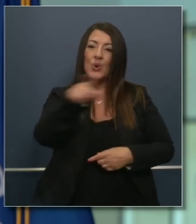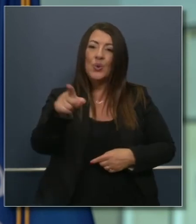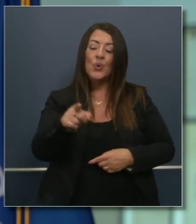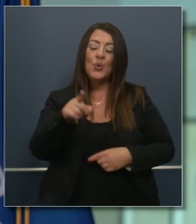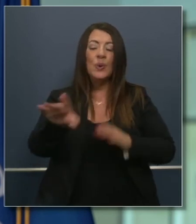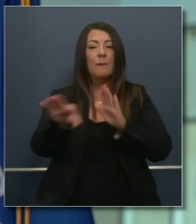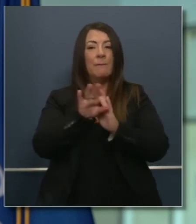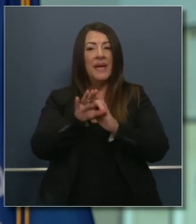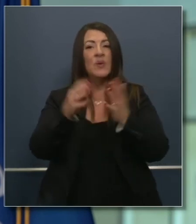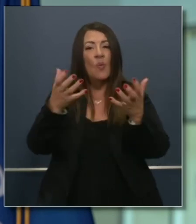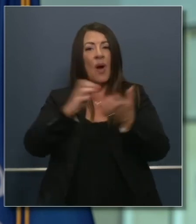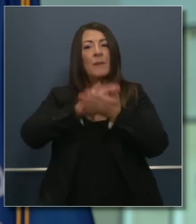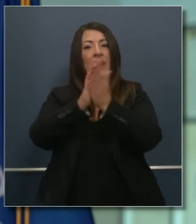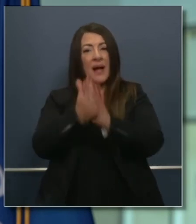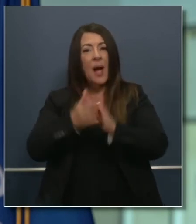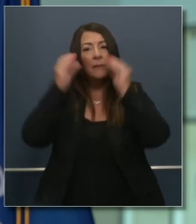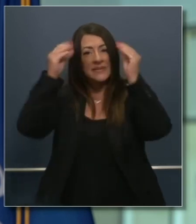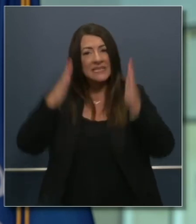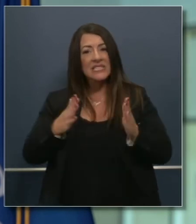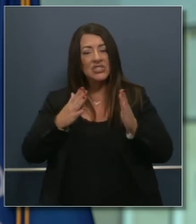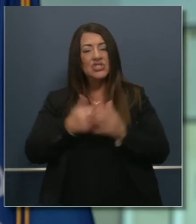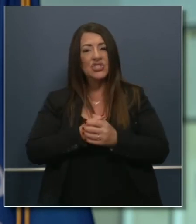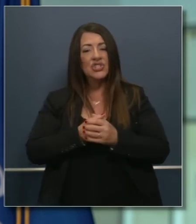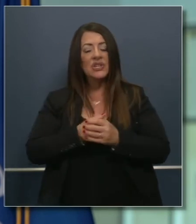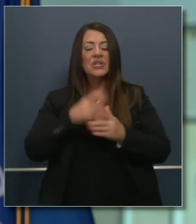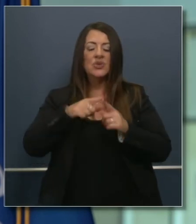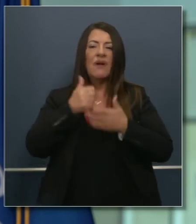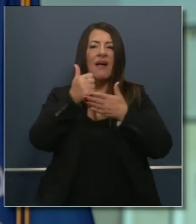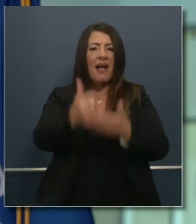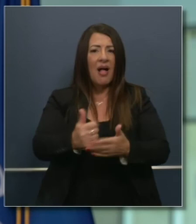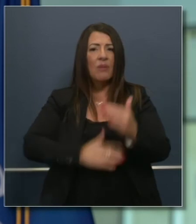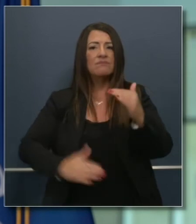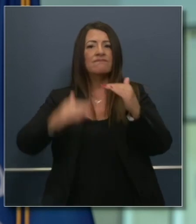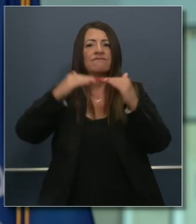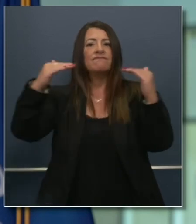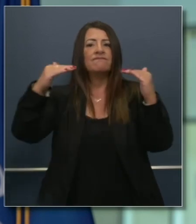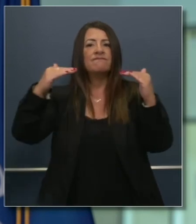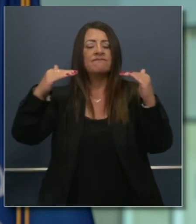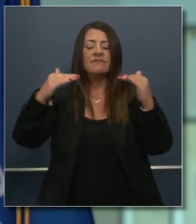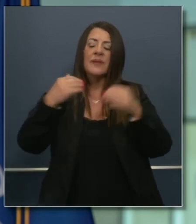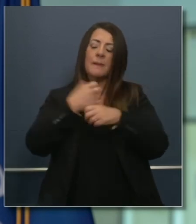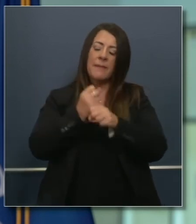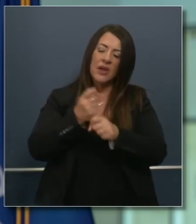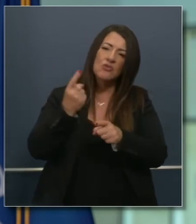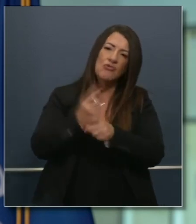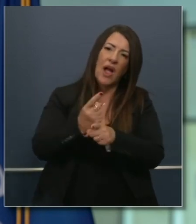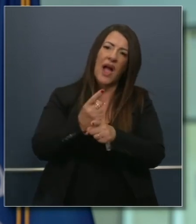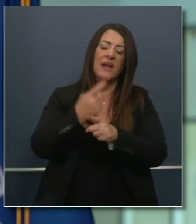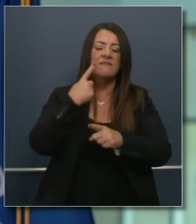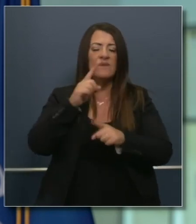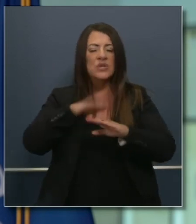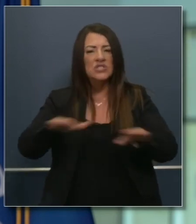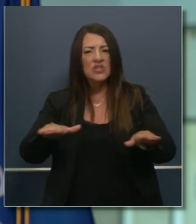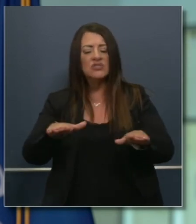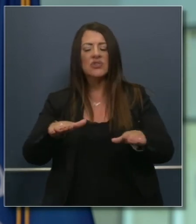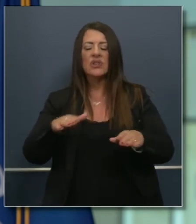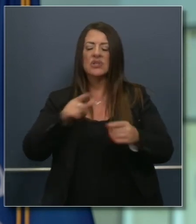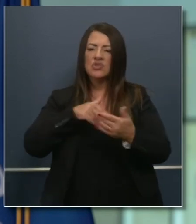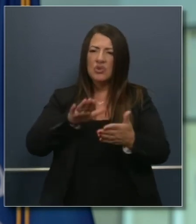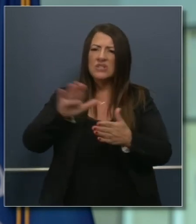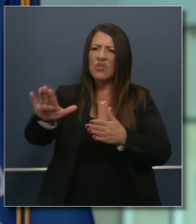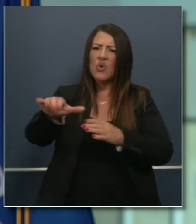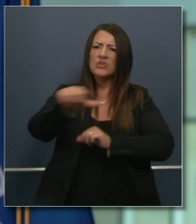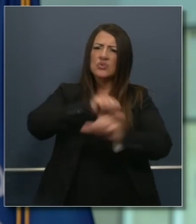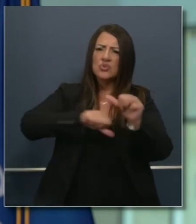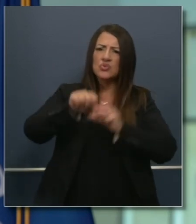for equity purposes, overwhelming majority of did, to right wrongs, to address the issue of social mobility, and